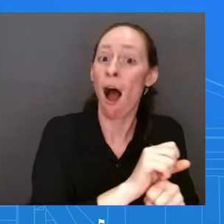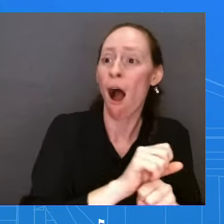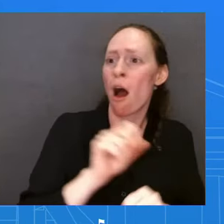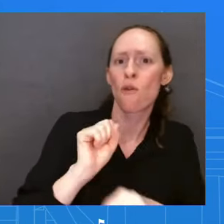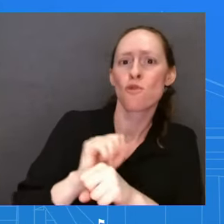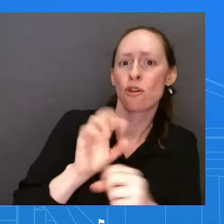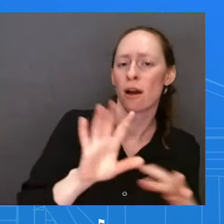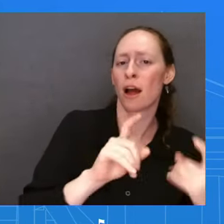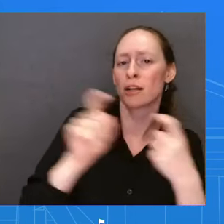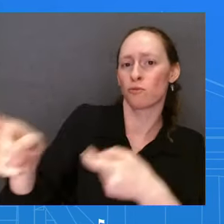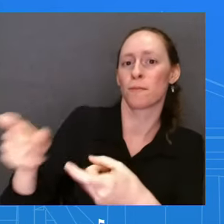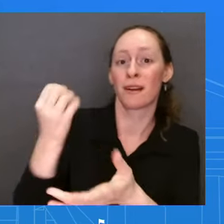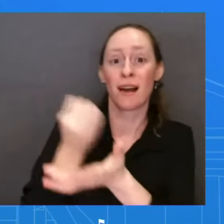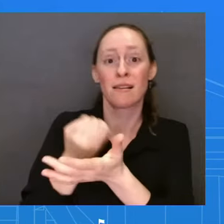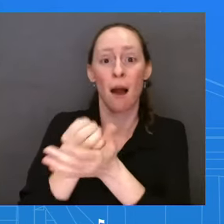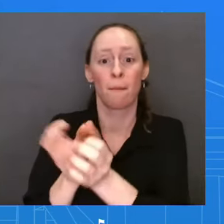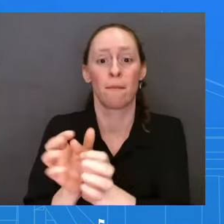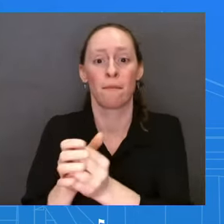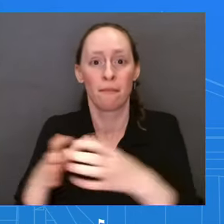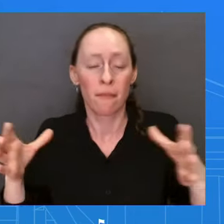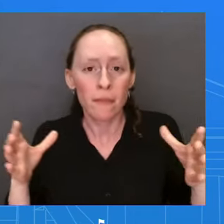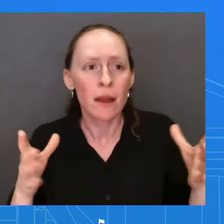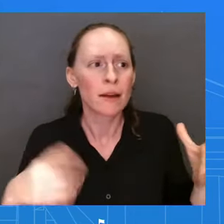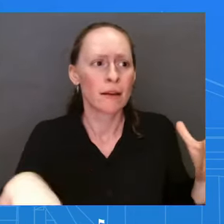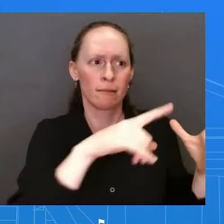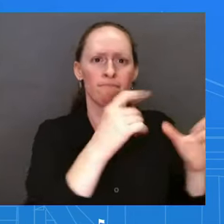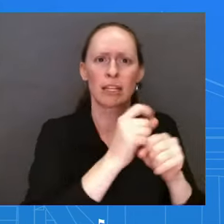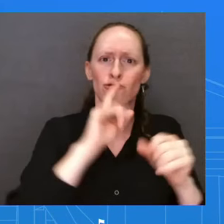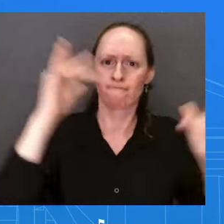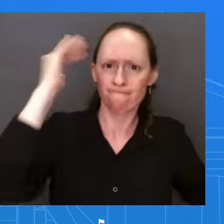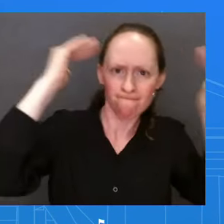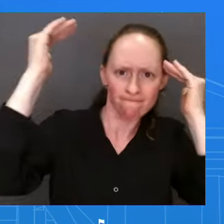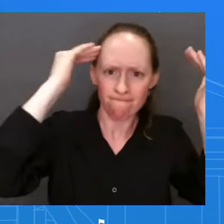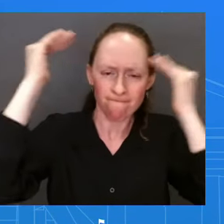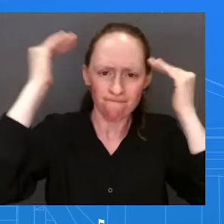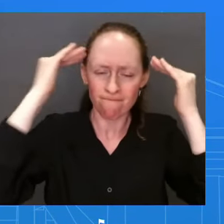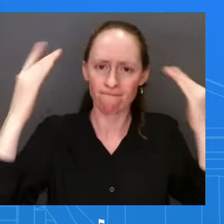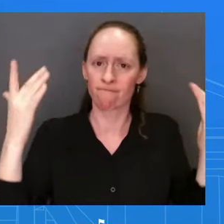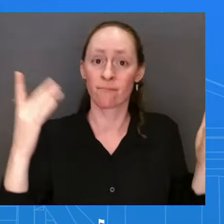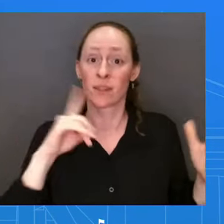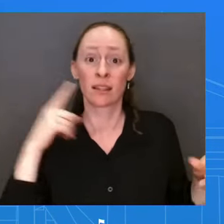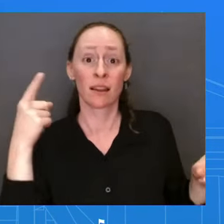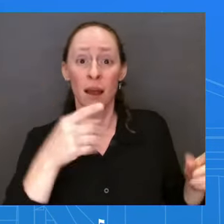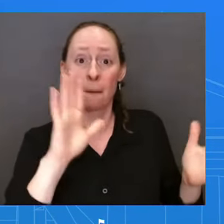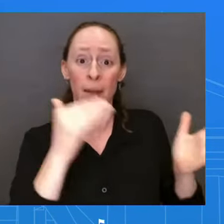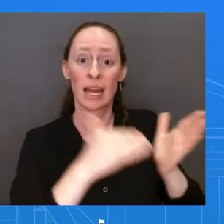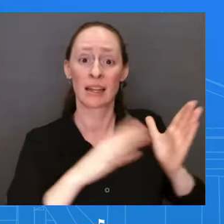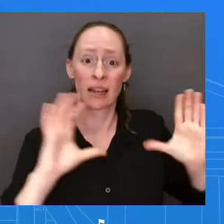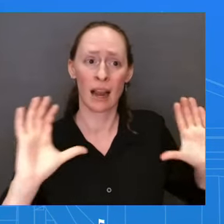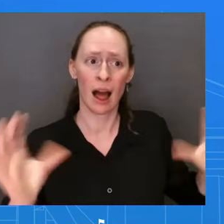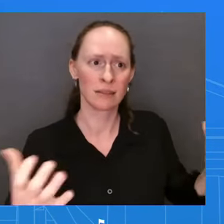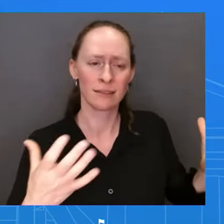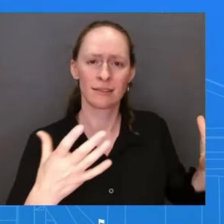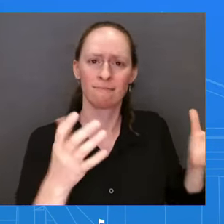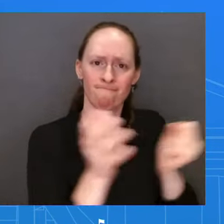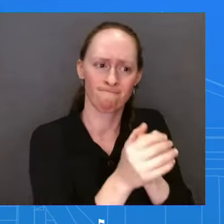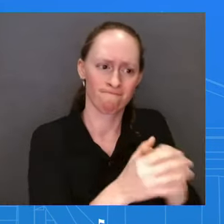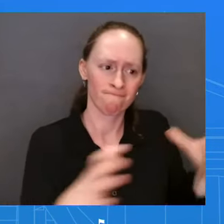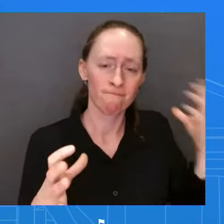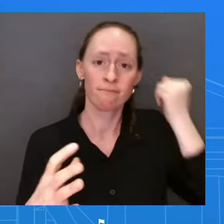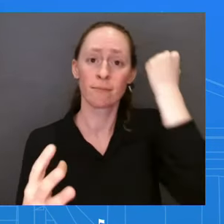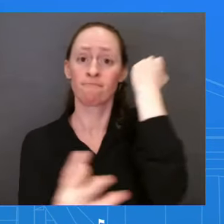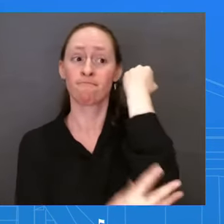growing from the bottom up in the middle out here. And certainly the student debt relief program fits into that idea. The idea that coming out of this pandemic,